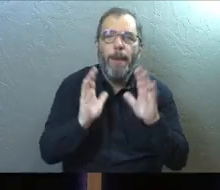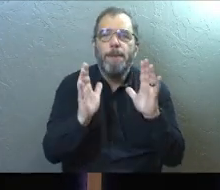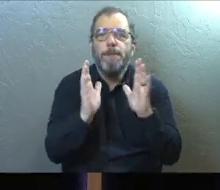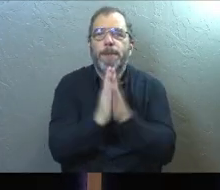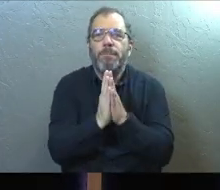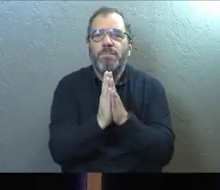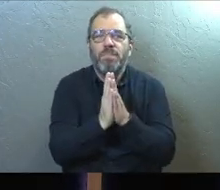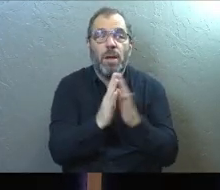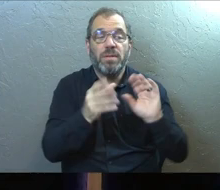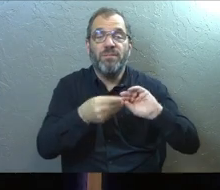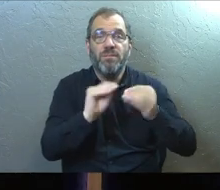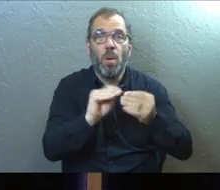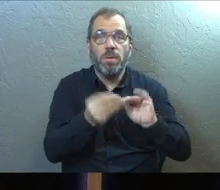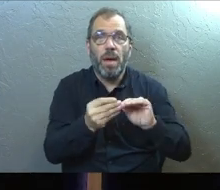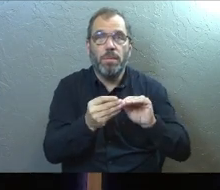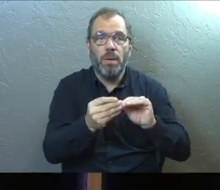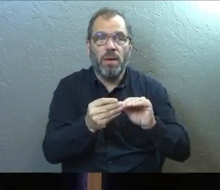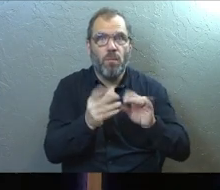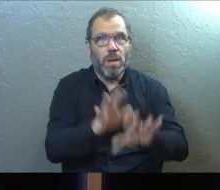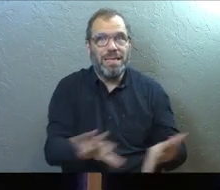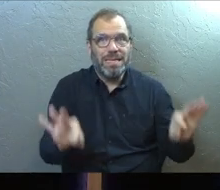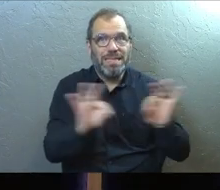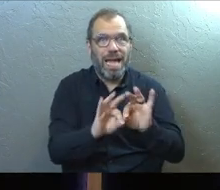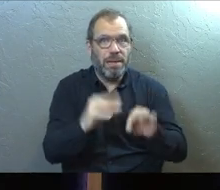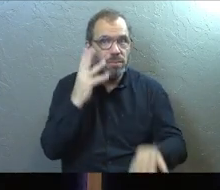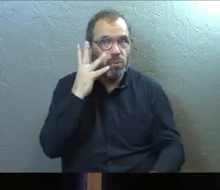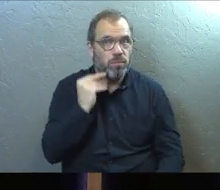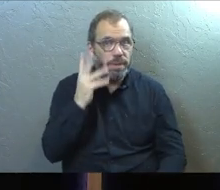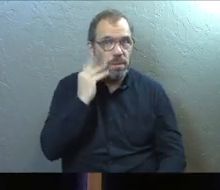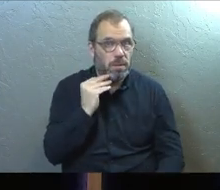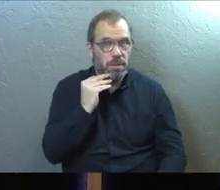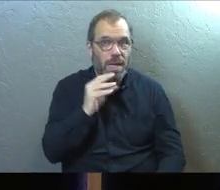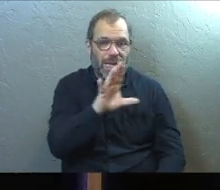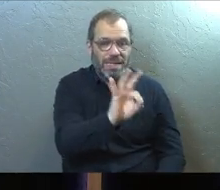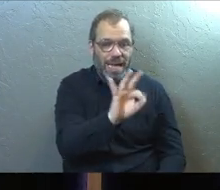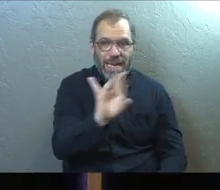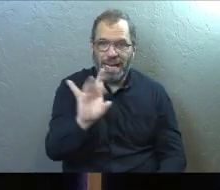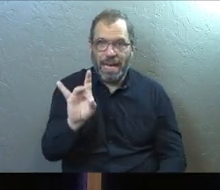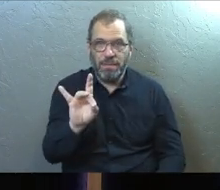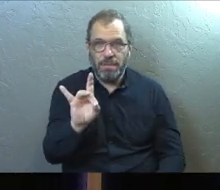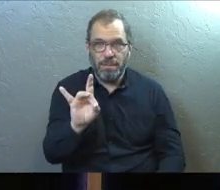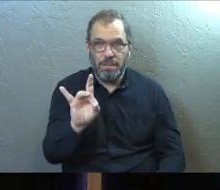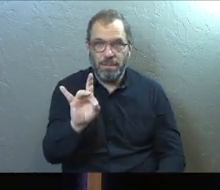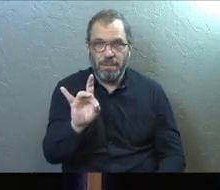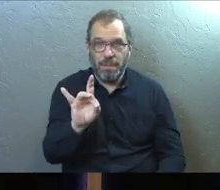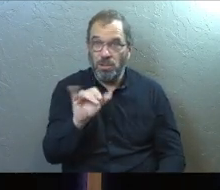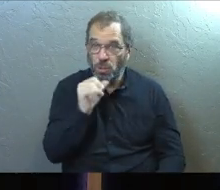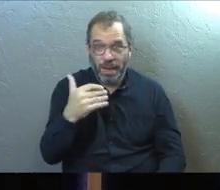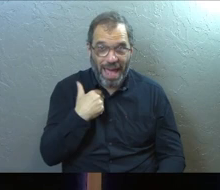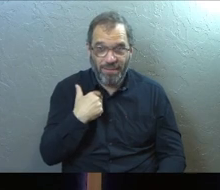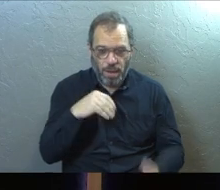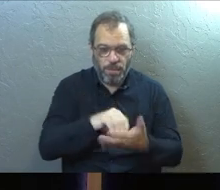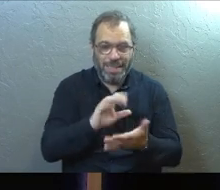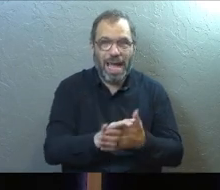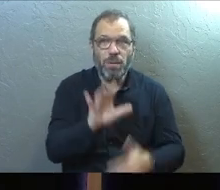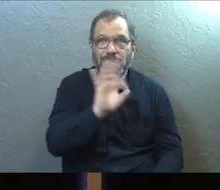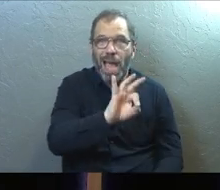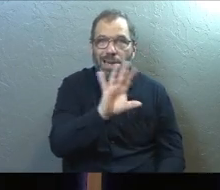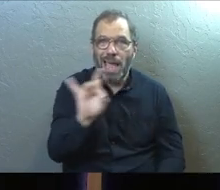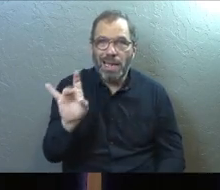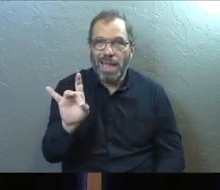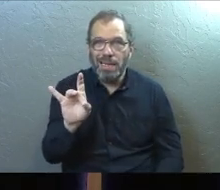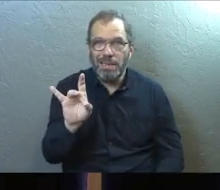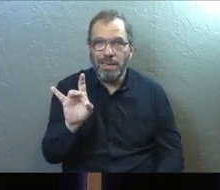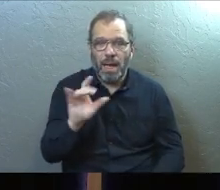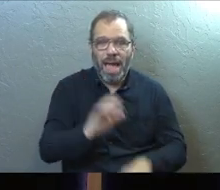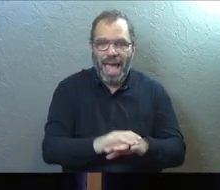There is a hotline out there for the critical moments that we go through. It's 988. If you don't have that, you should write that down in your